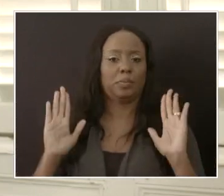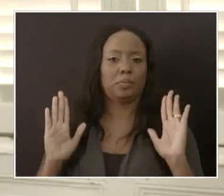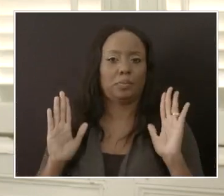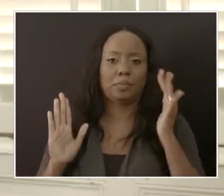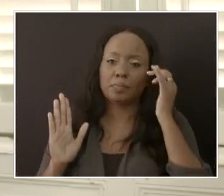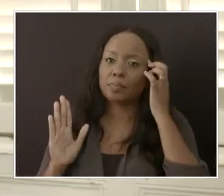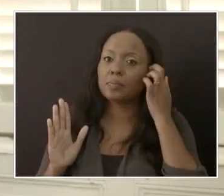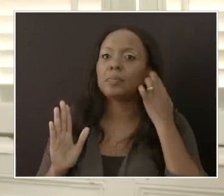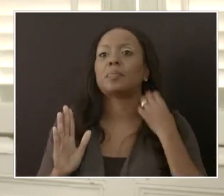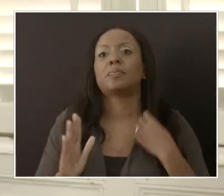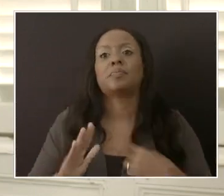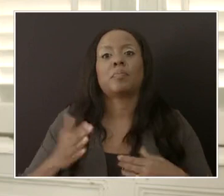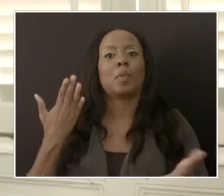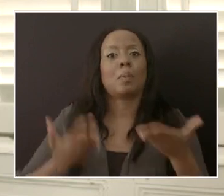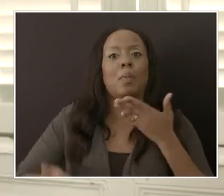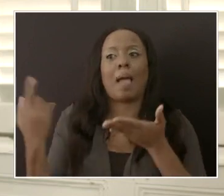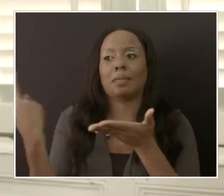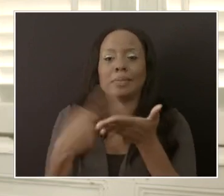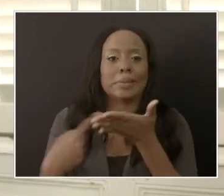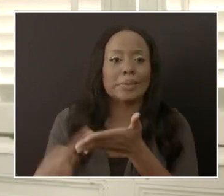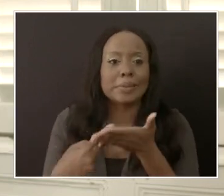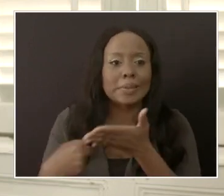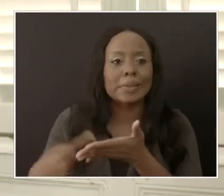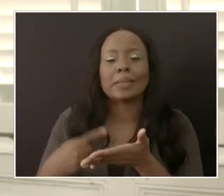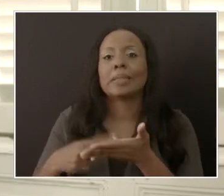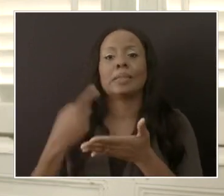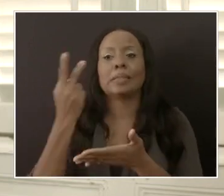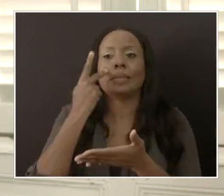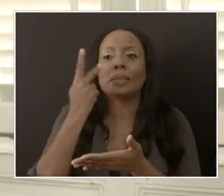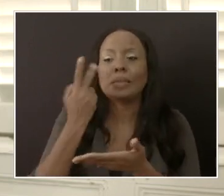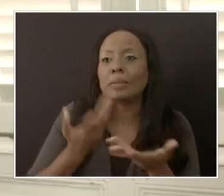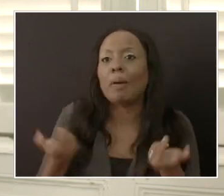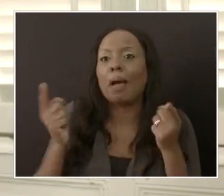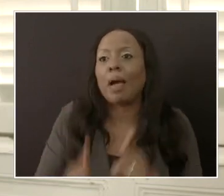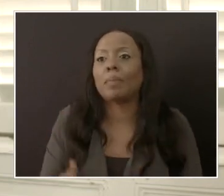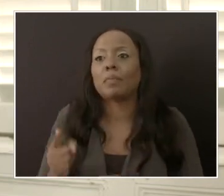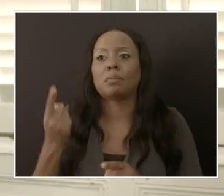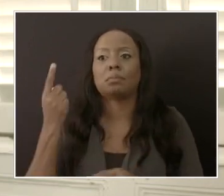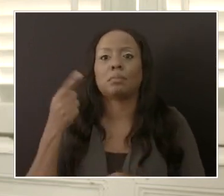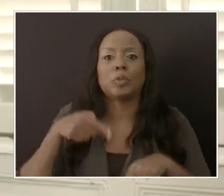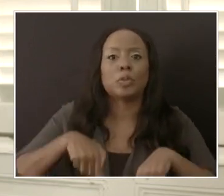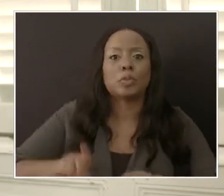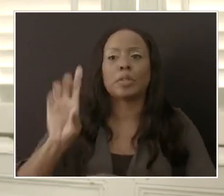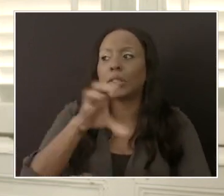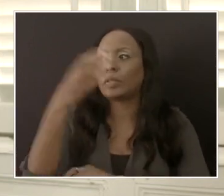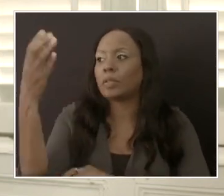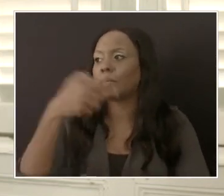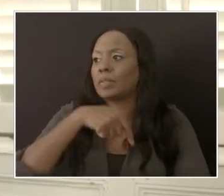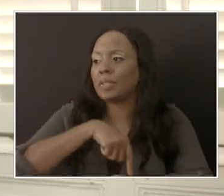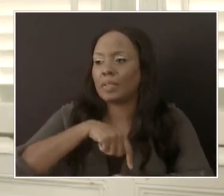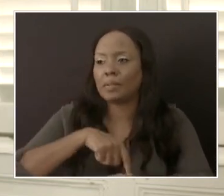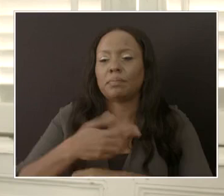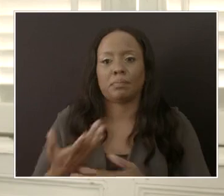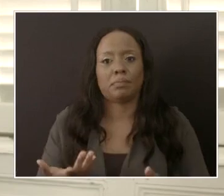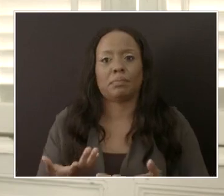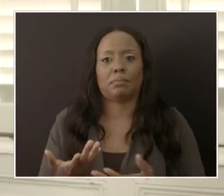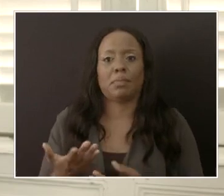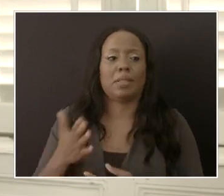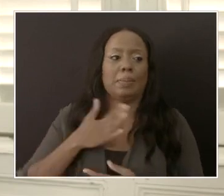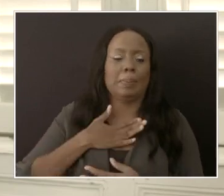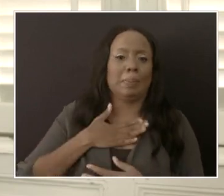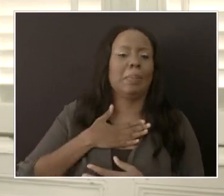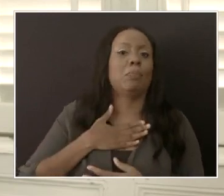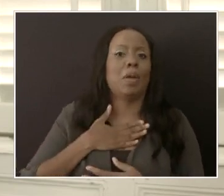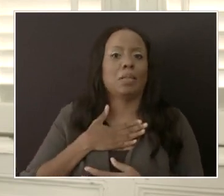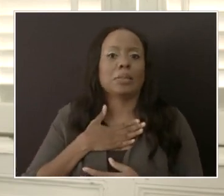we can have discussions on it and see what we can do during the Christmas process. At least that is my, as a person,